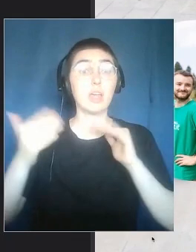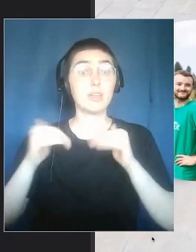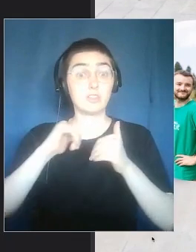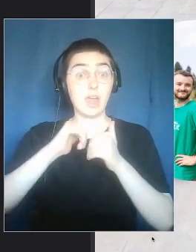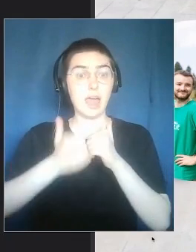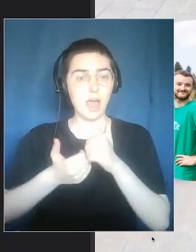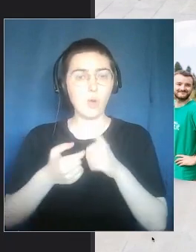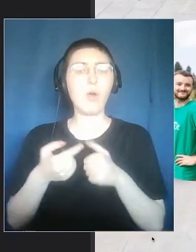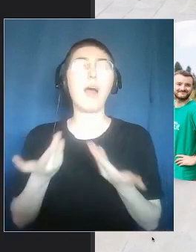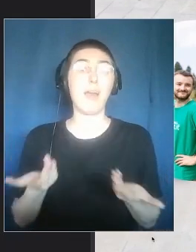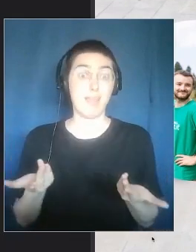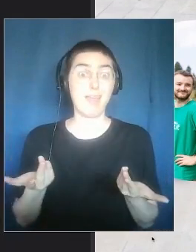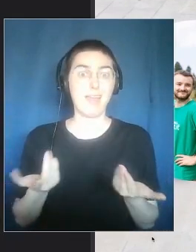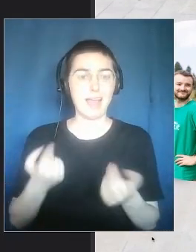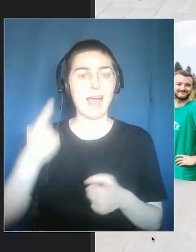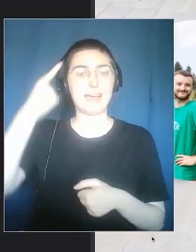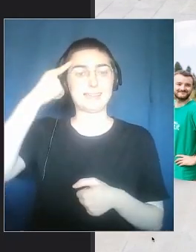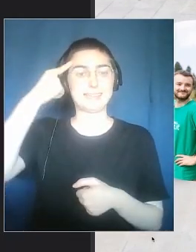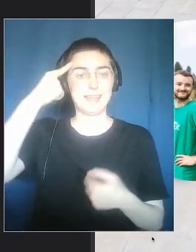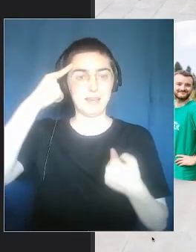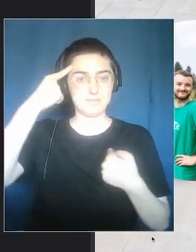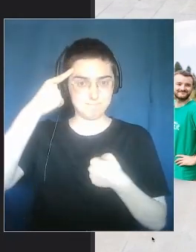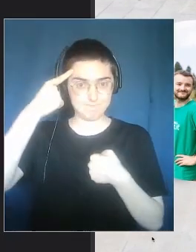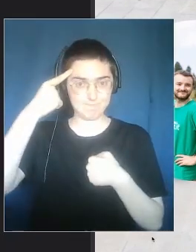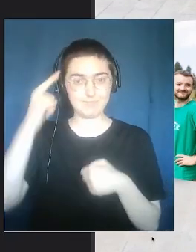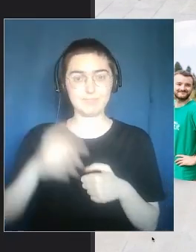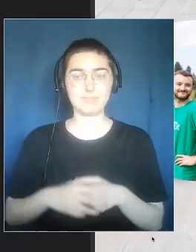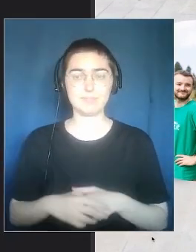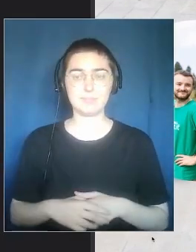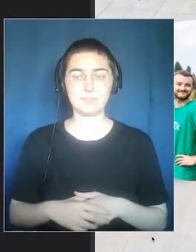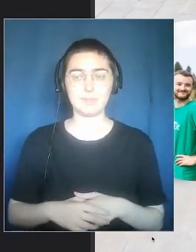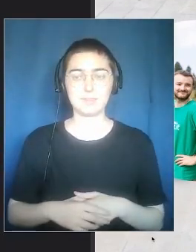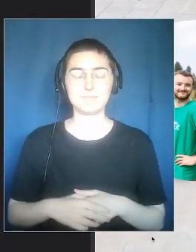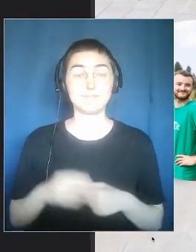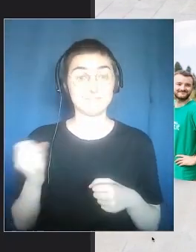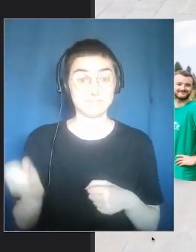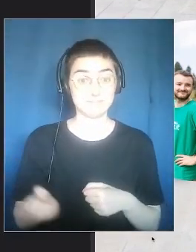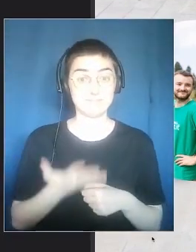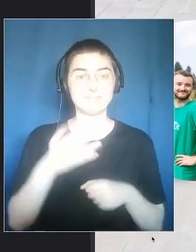objects from the past. Next slide. please.